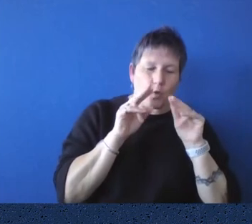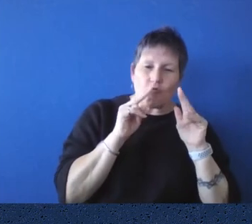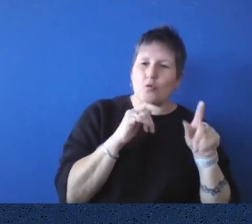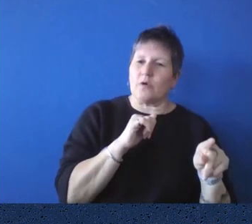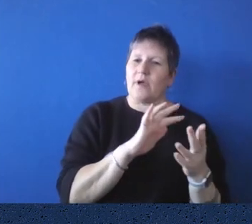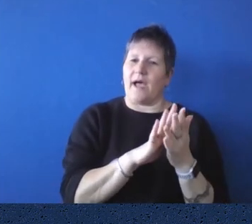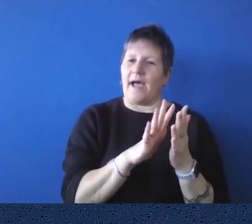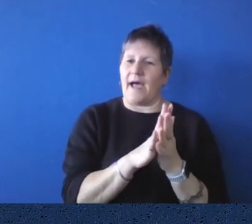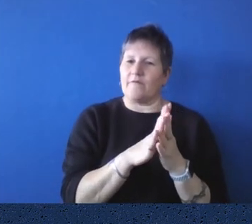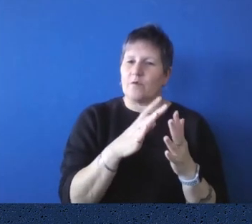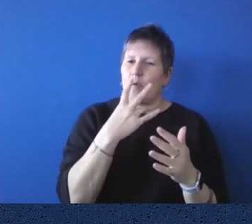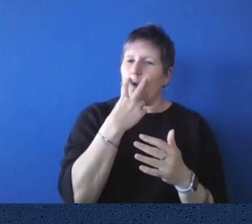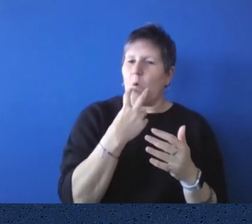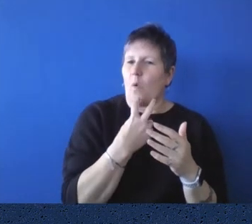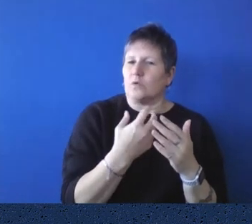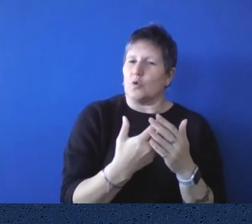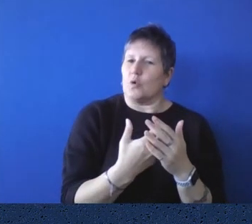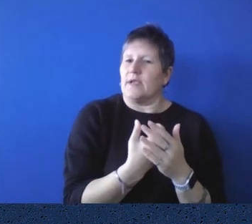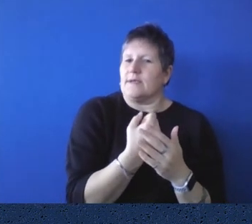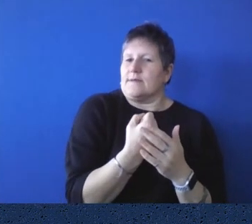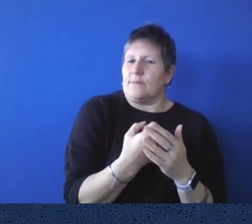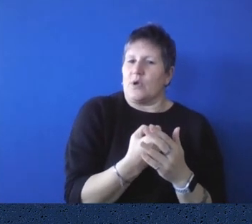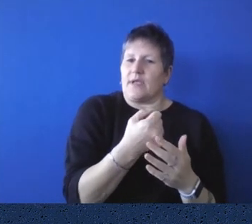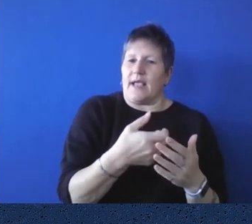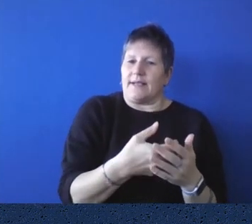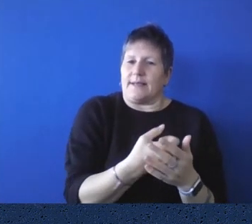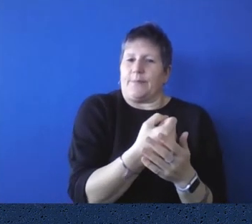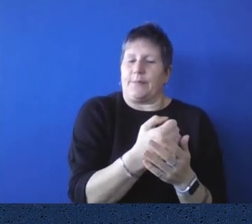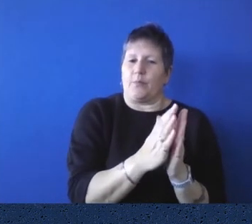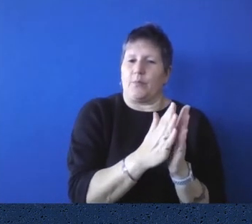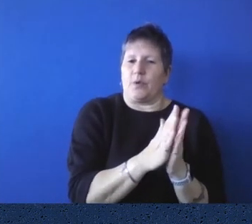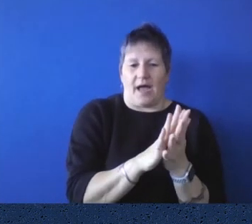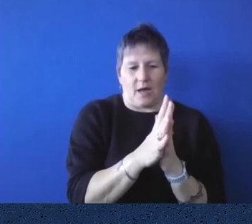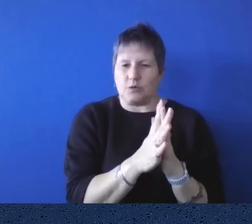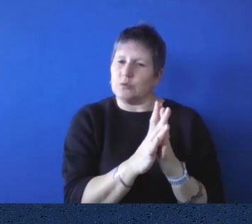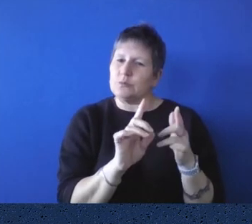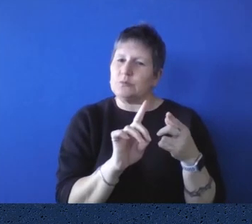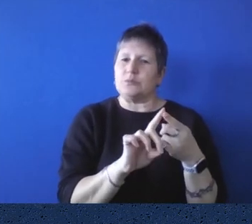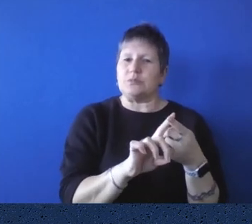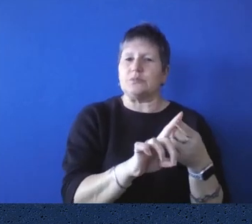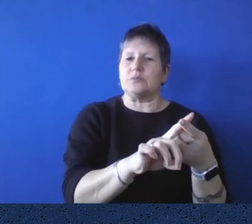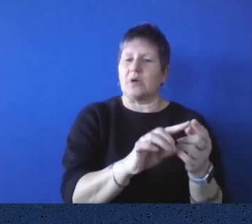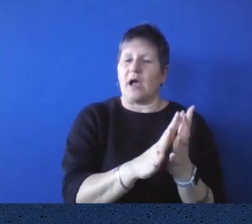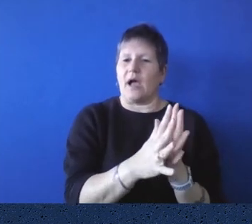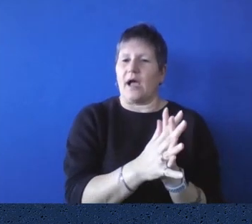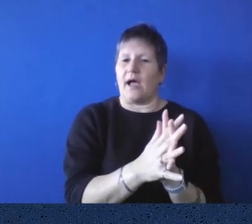when necessary, conservate, conservators to help us with the important work of preserving the democratic, democratic history of Victoria.